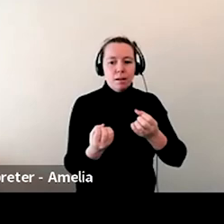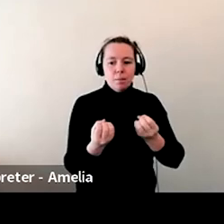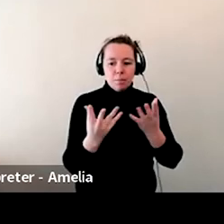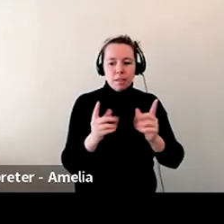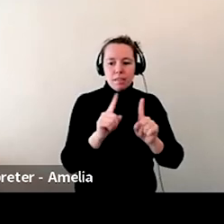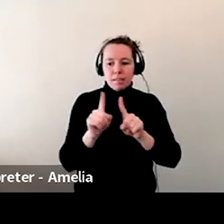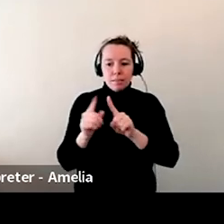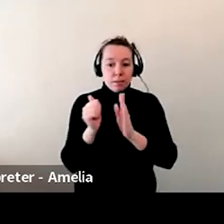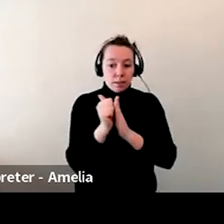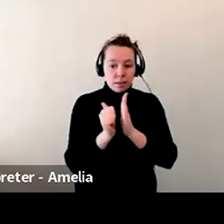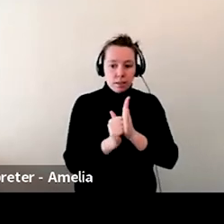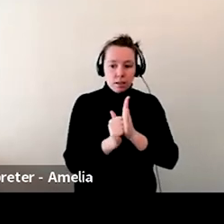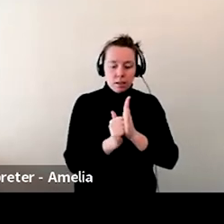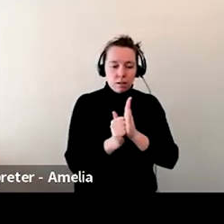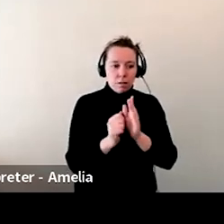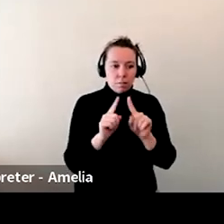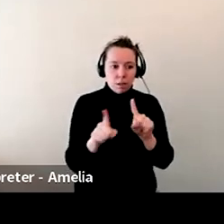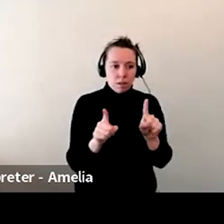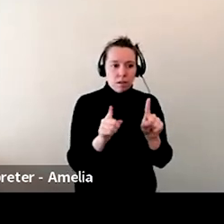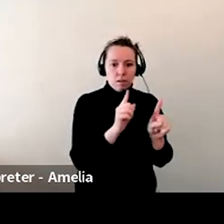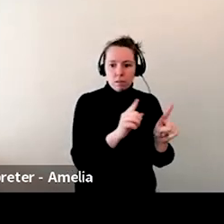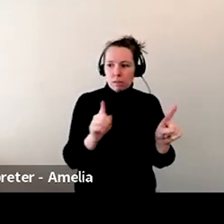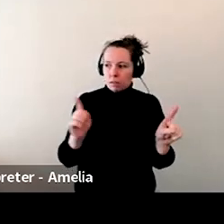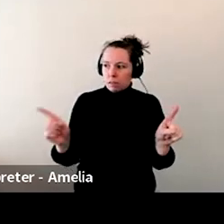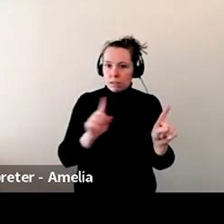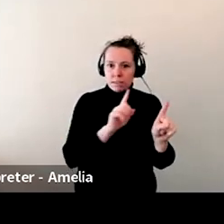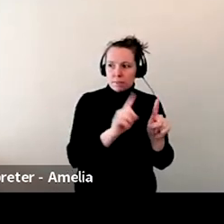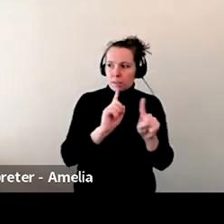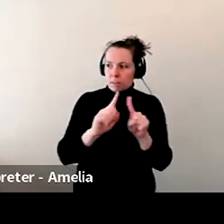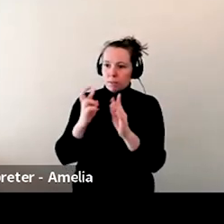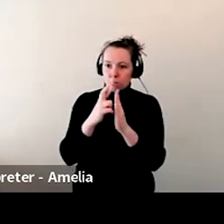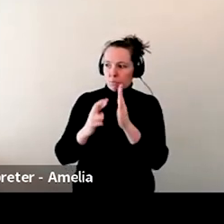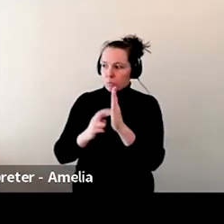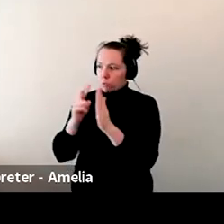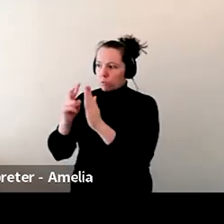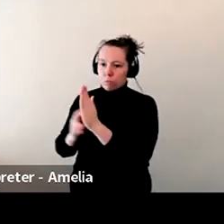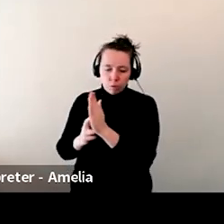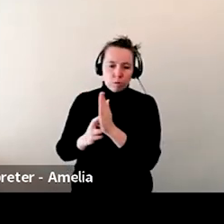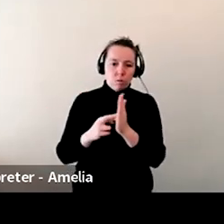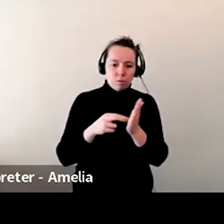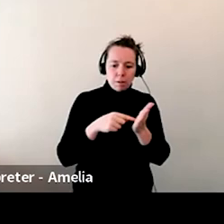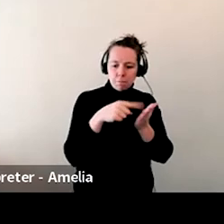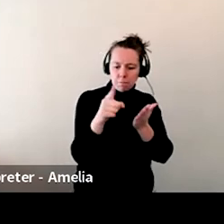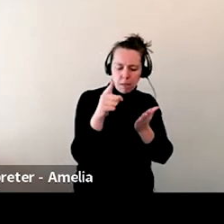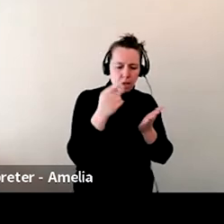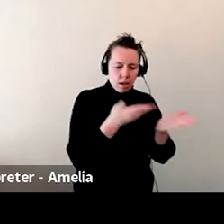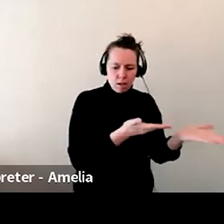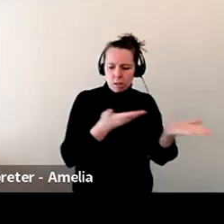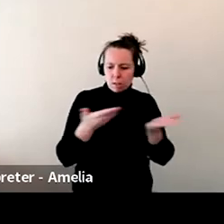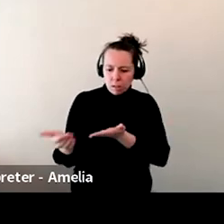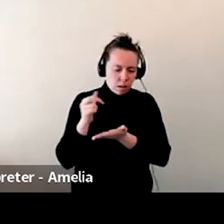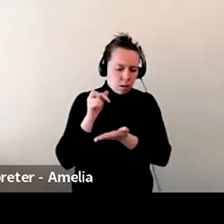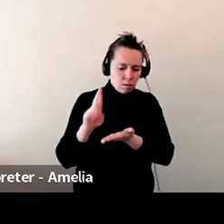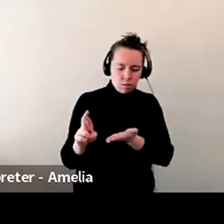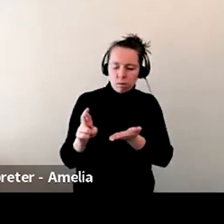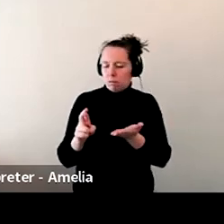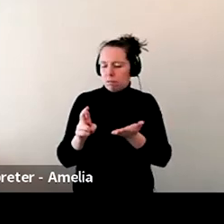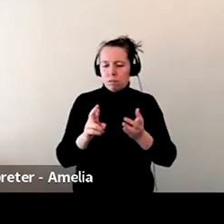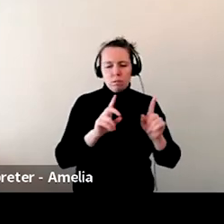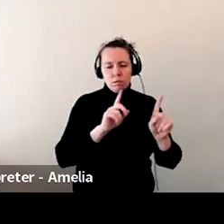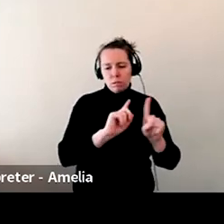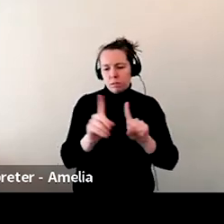different rules I've noticing. And, uh, these guys pay for shipping, but these ones don't. And, uh, anyway, it's